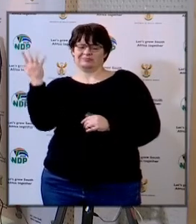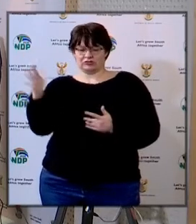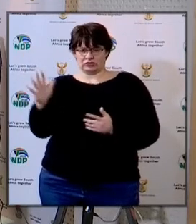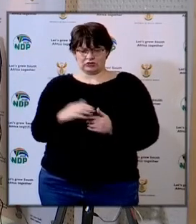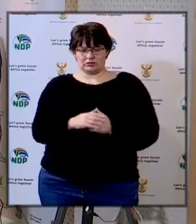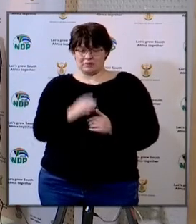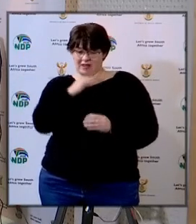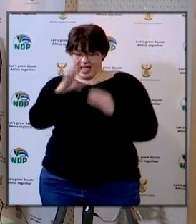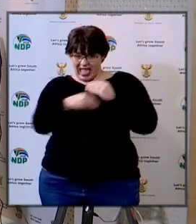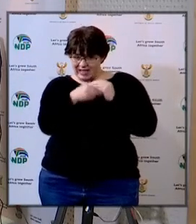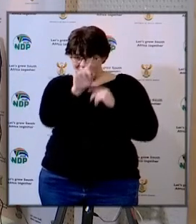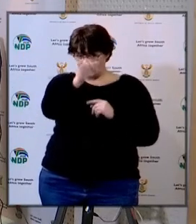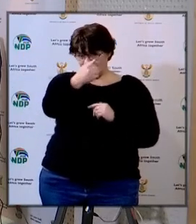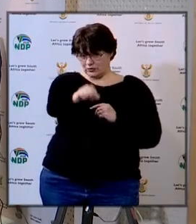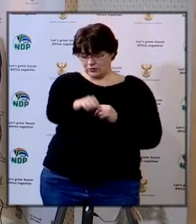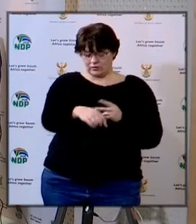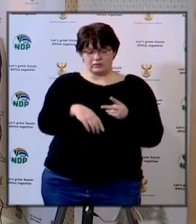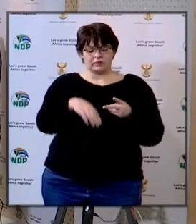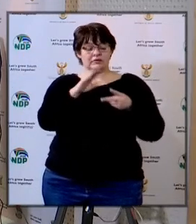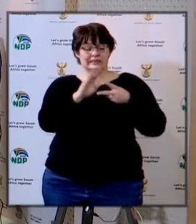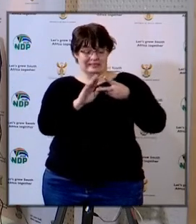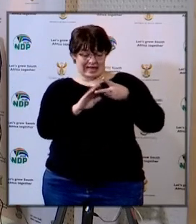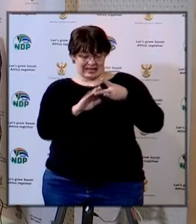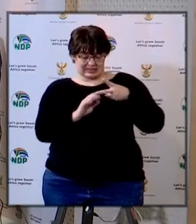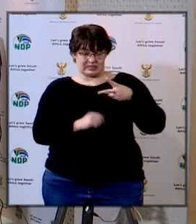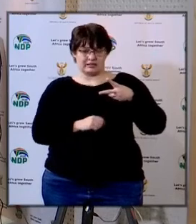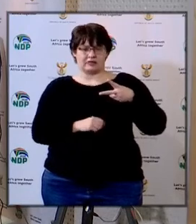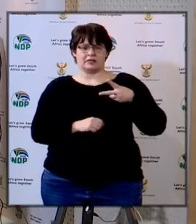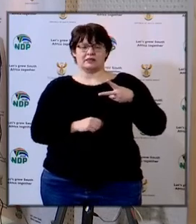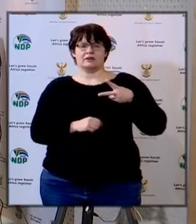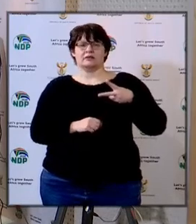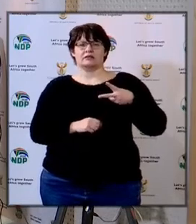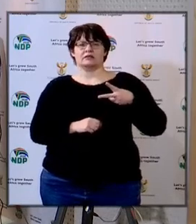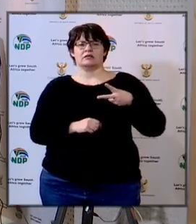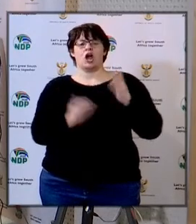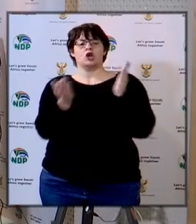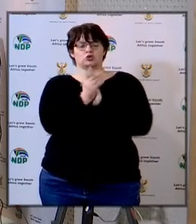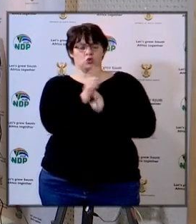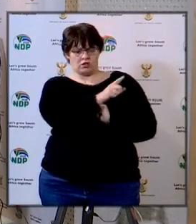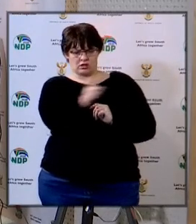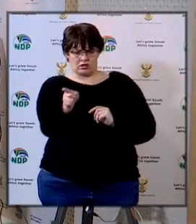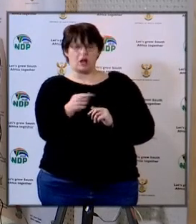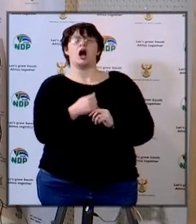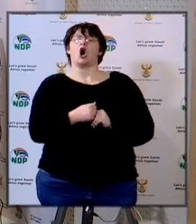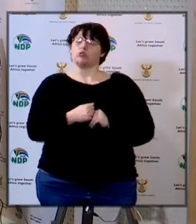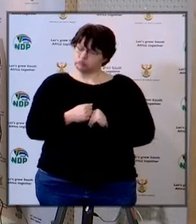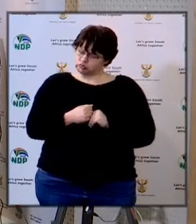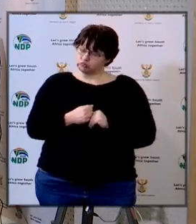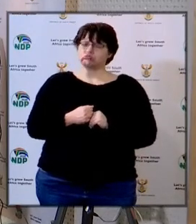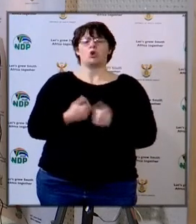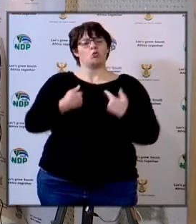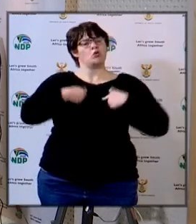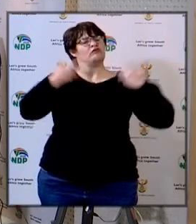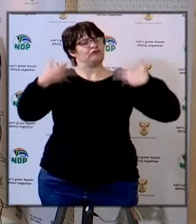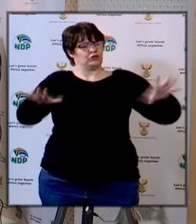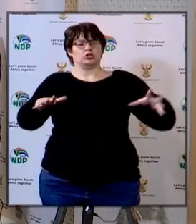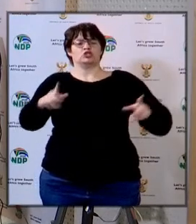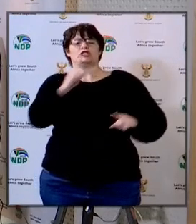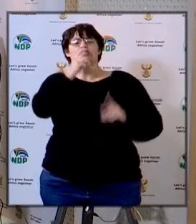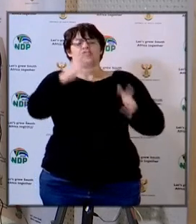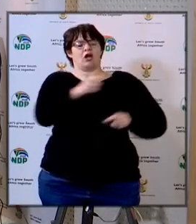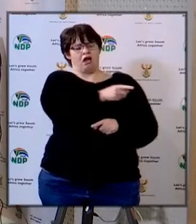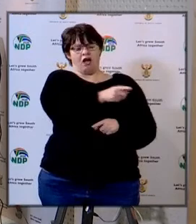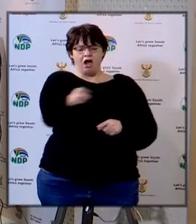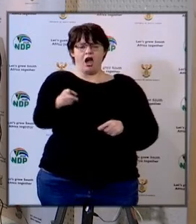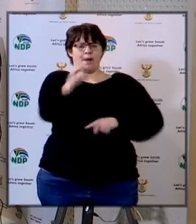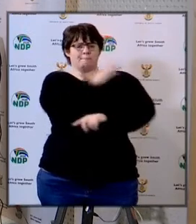minute briefings the other thing I wanted to talk about is all the schools have indicated that they have trained teachers